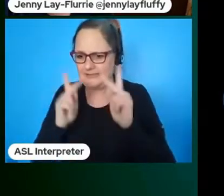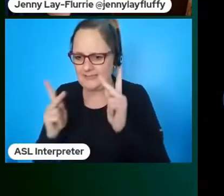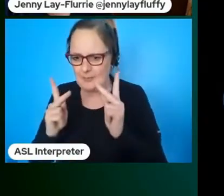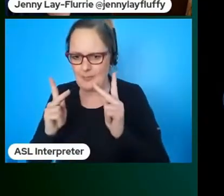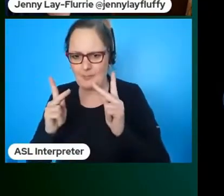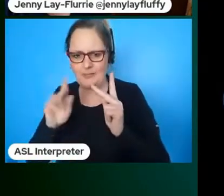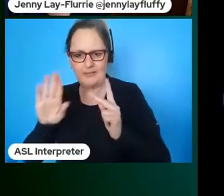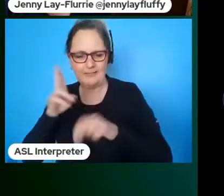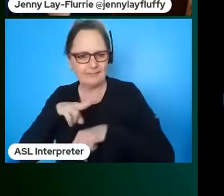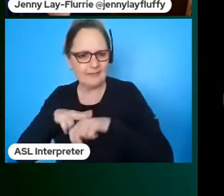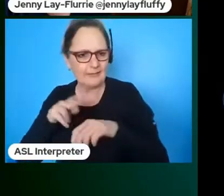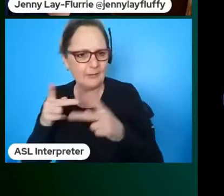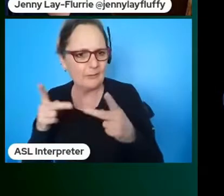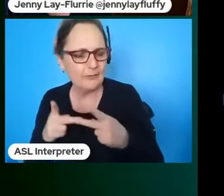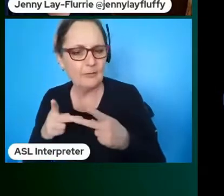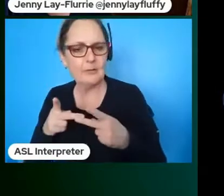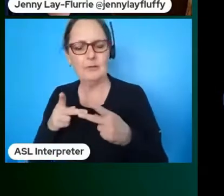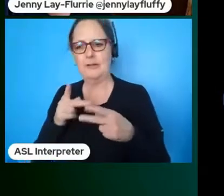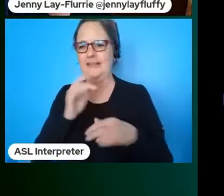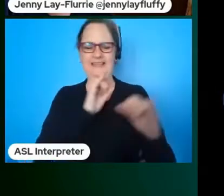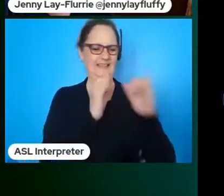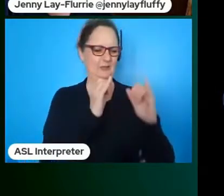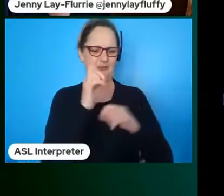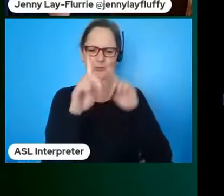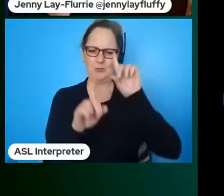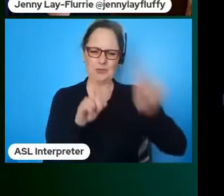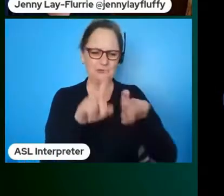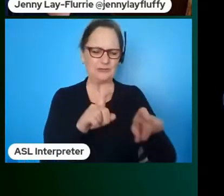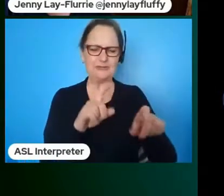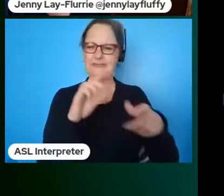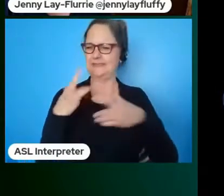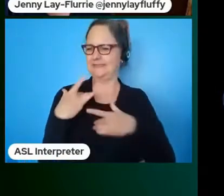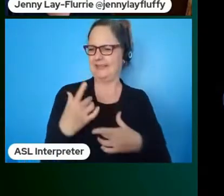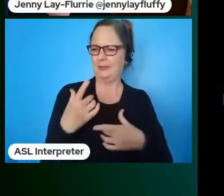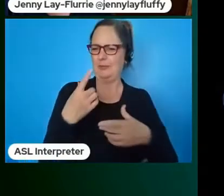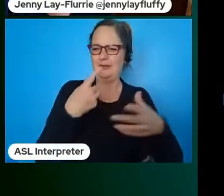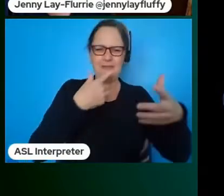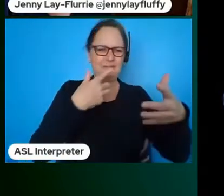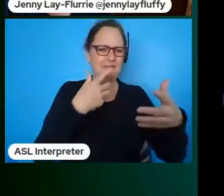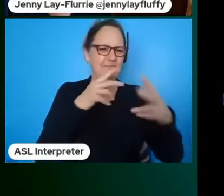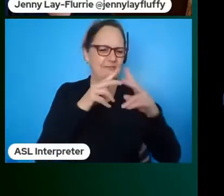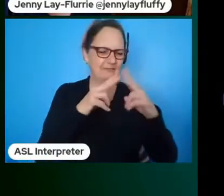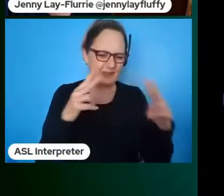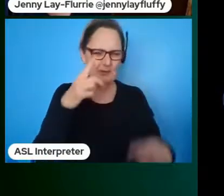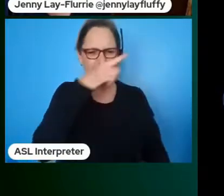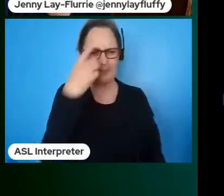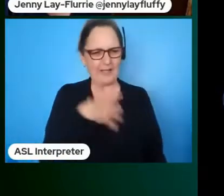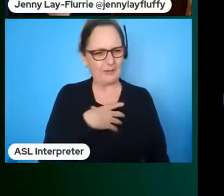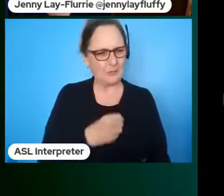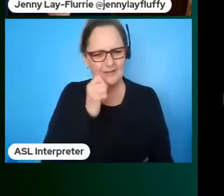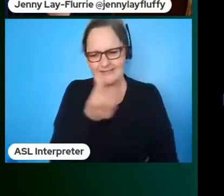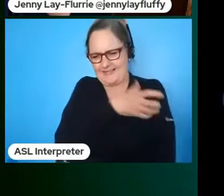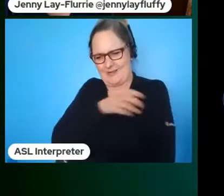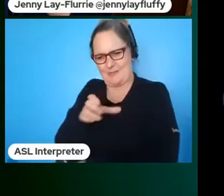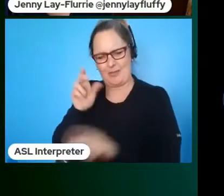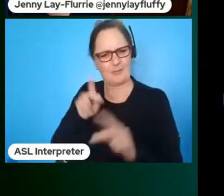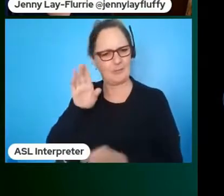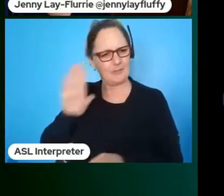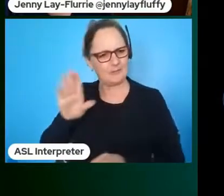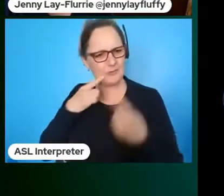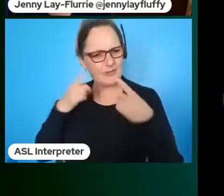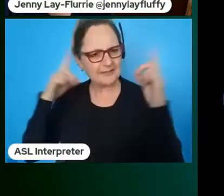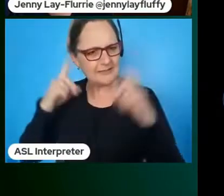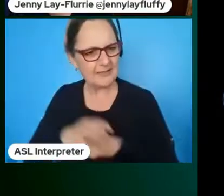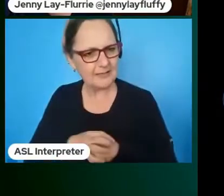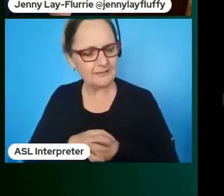and a lot of interview questions are very gray it didn't empower success we've been able to see through this program which